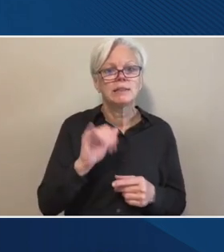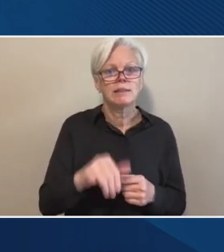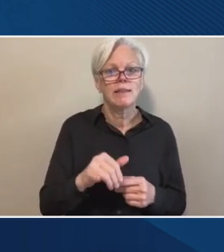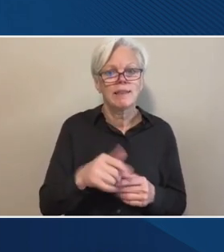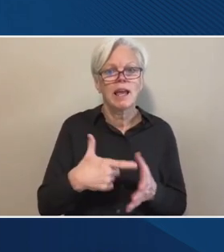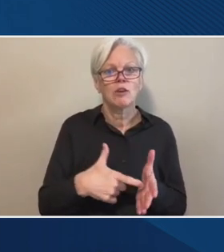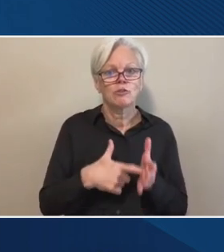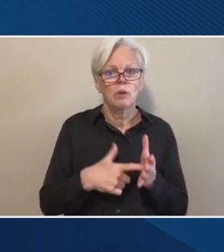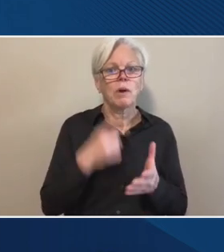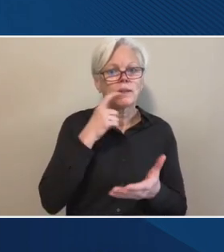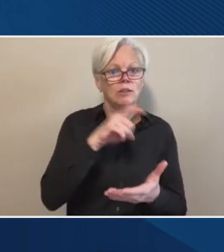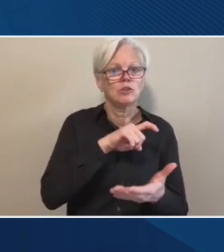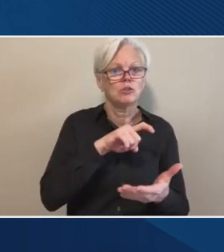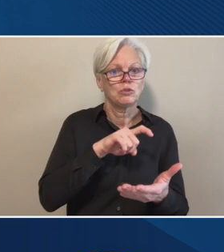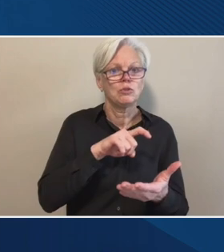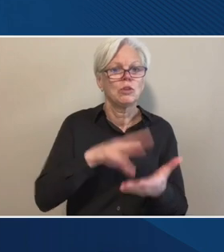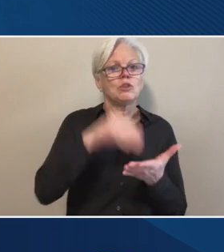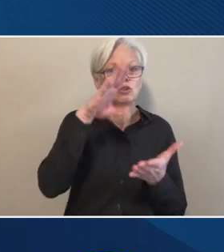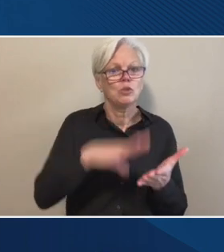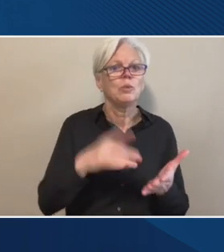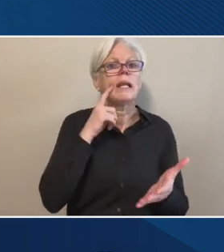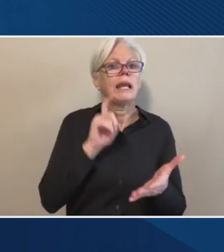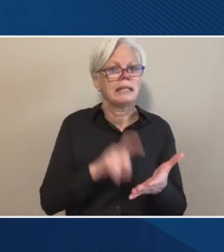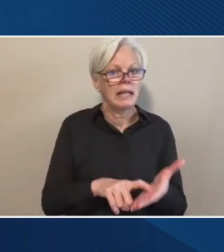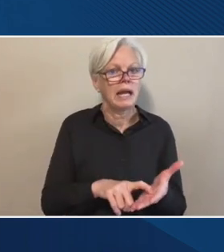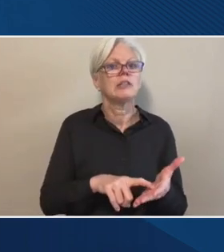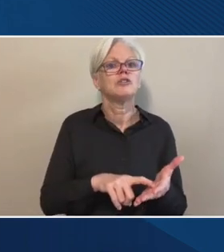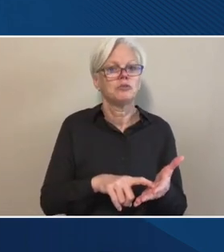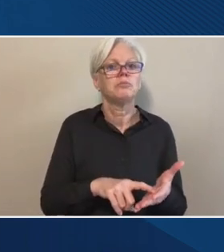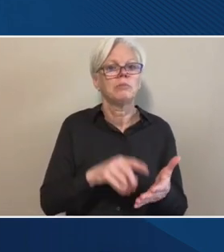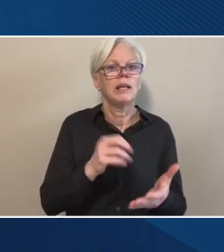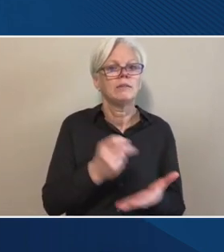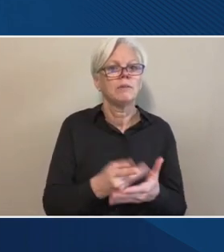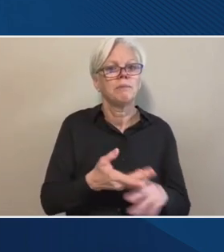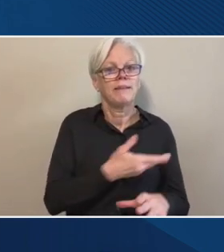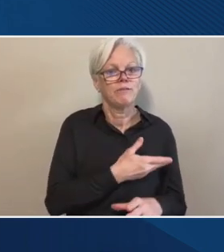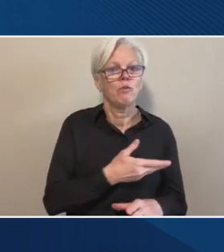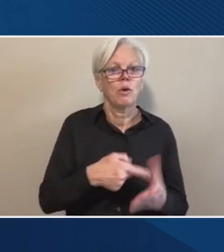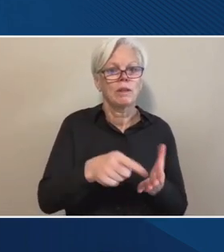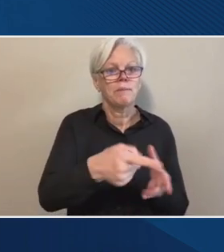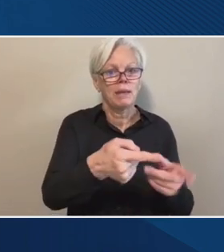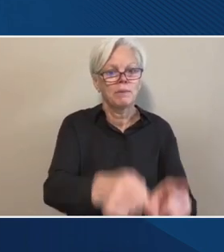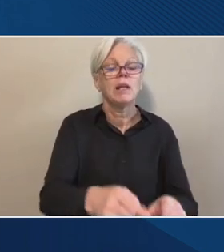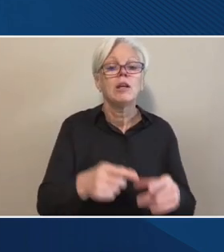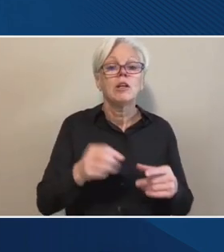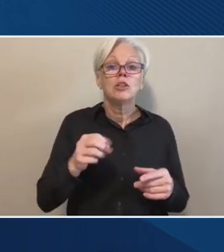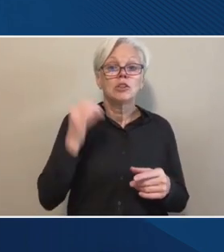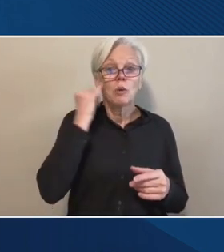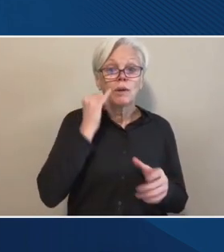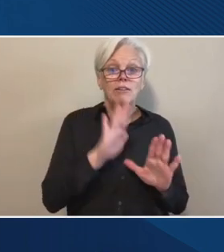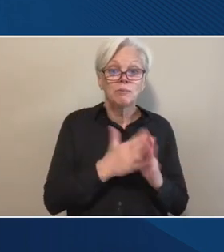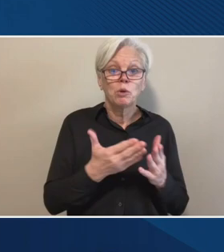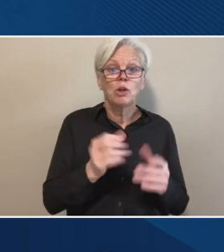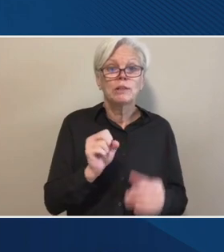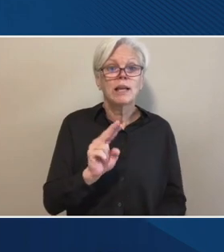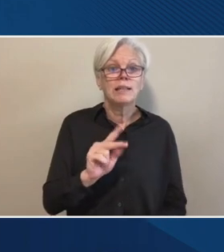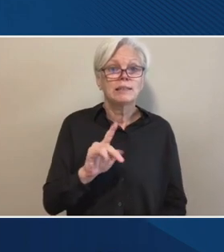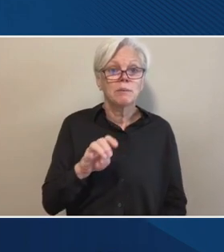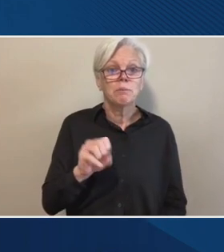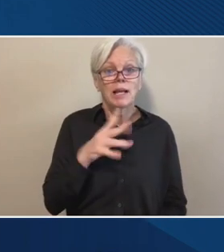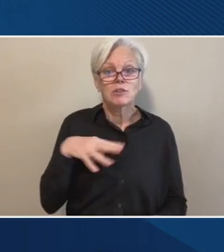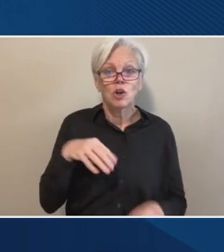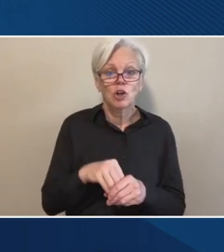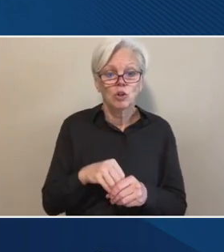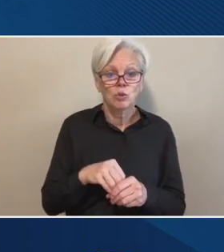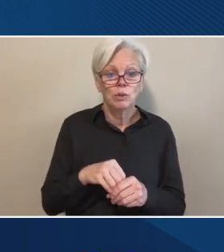acknowledgement, uh, before payment is made. So I think Barmak, what you're asking is, uh, if books and supplies are included, for example, on, as